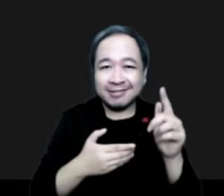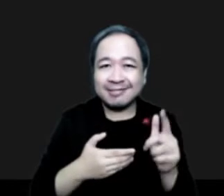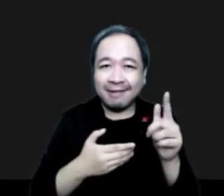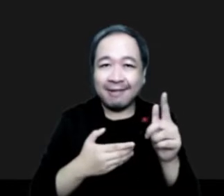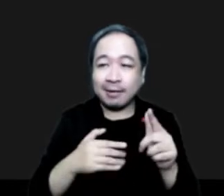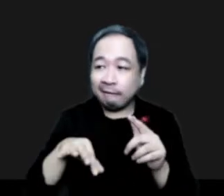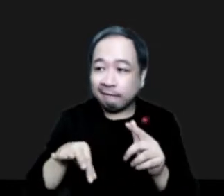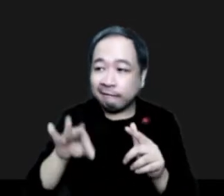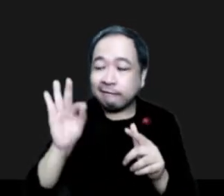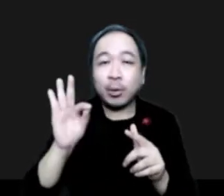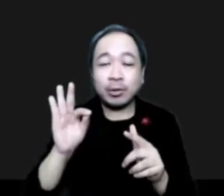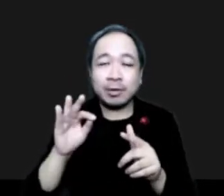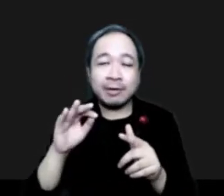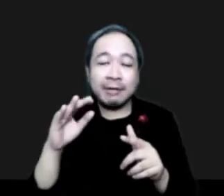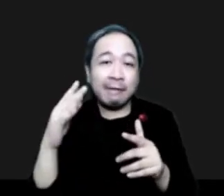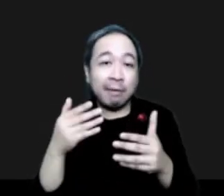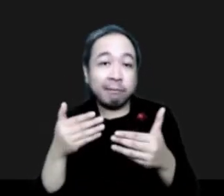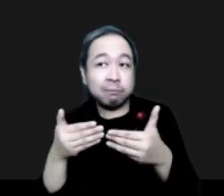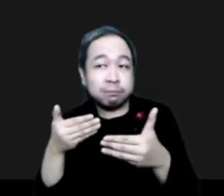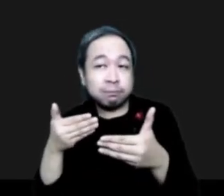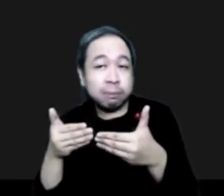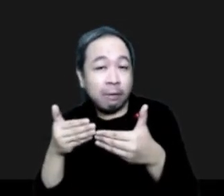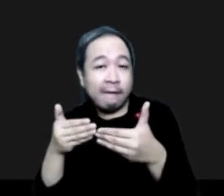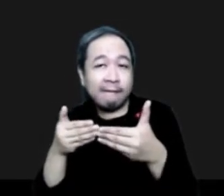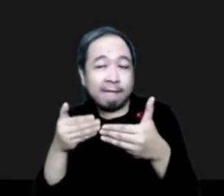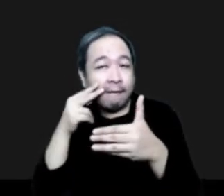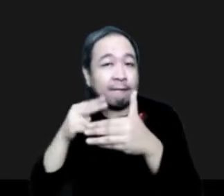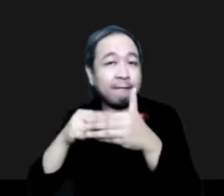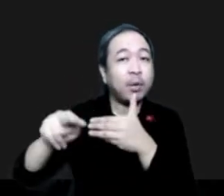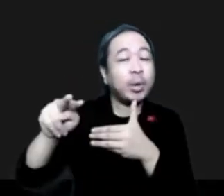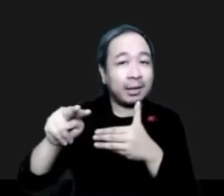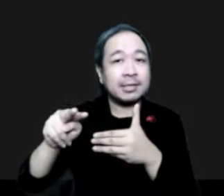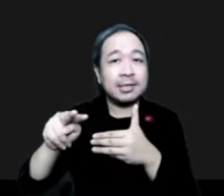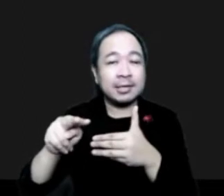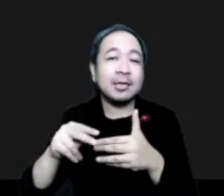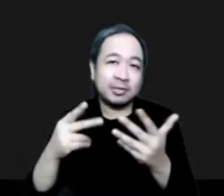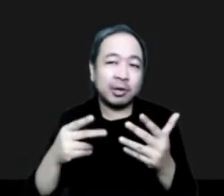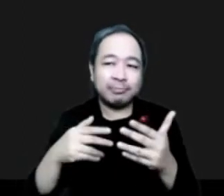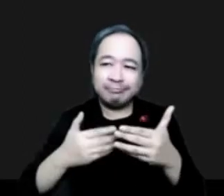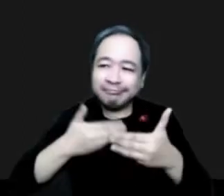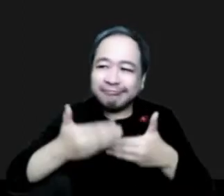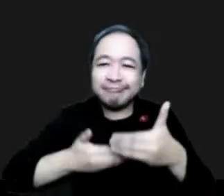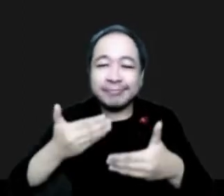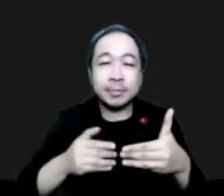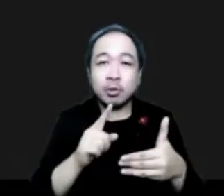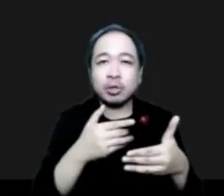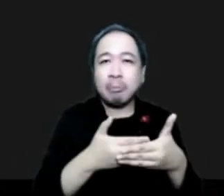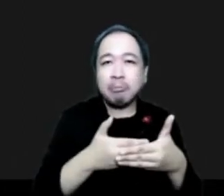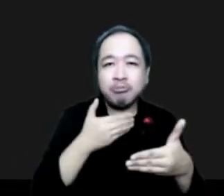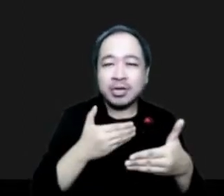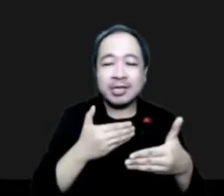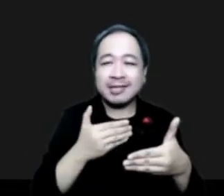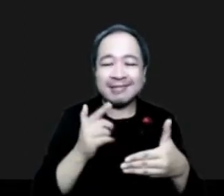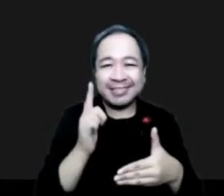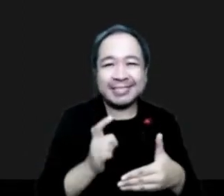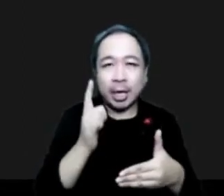post-fire, and monitoring. And I'll go through each of these and what we do. In the pre-ignition and analysis stage, it all depends